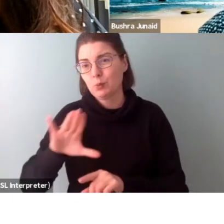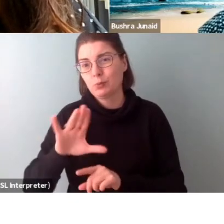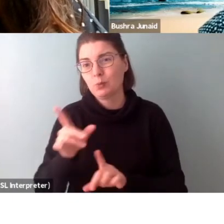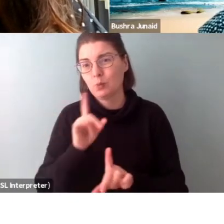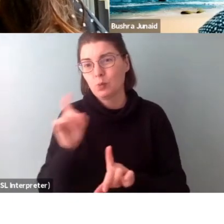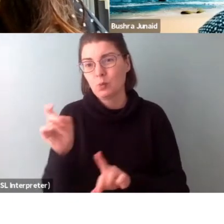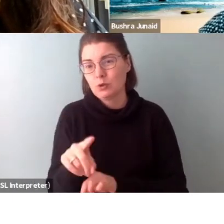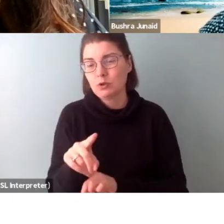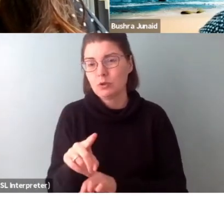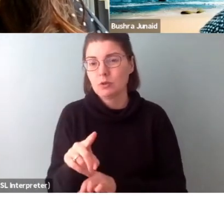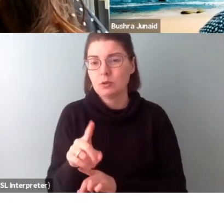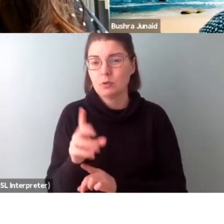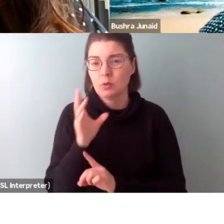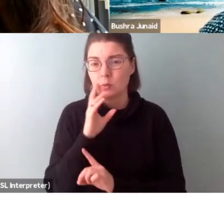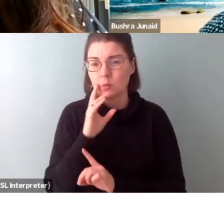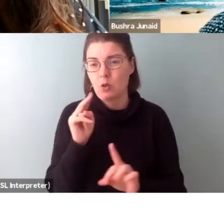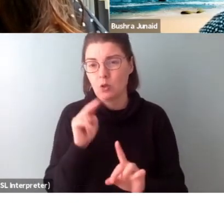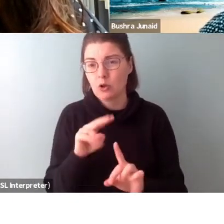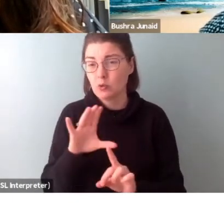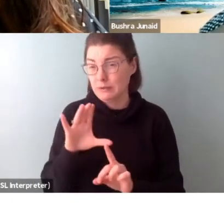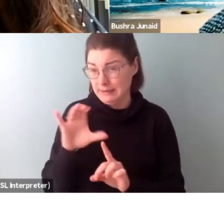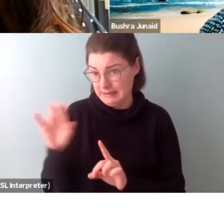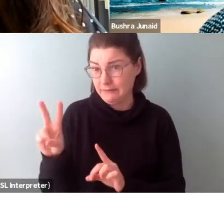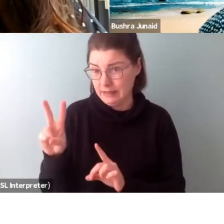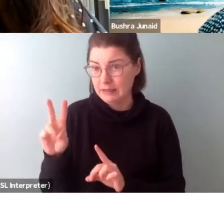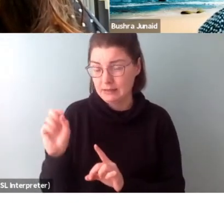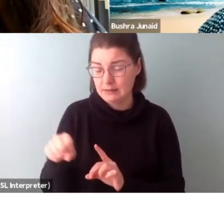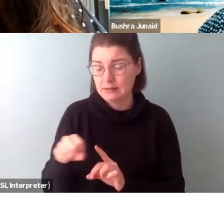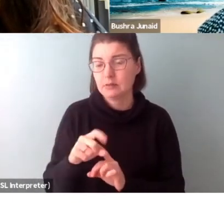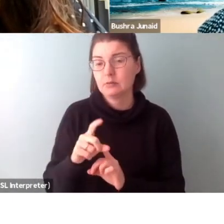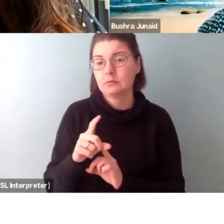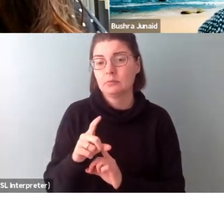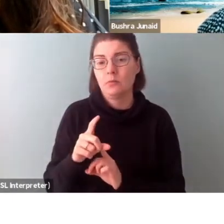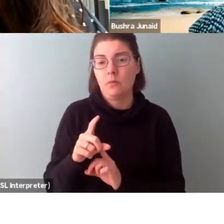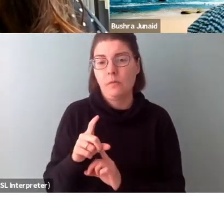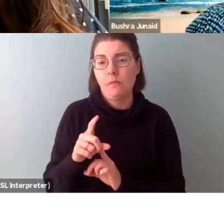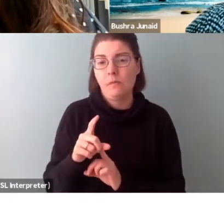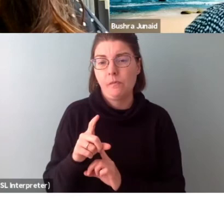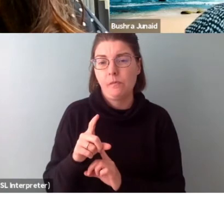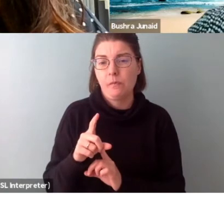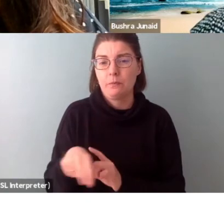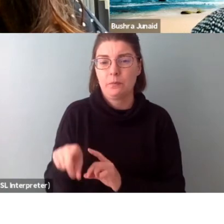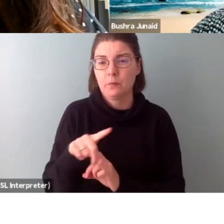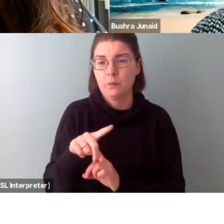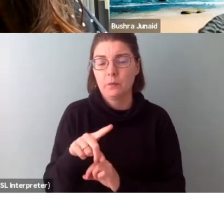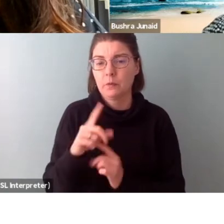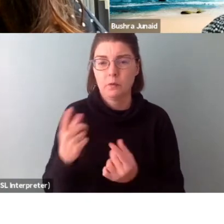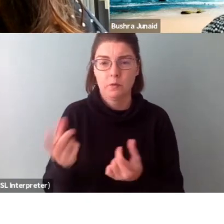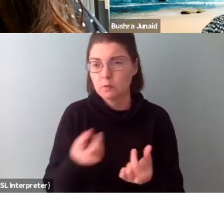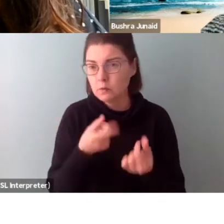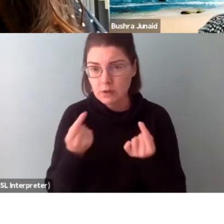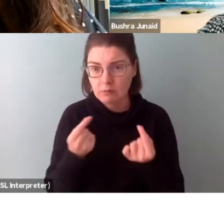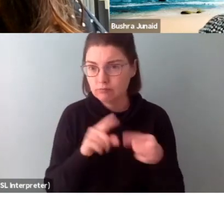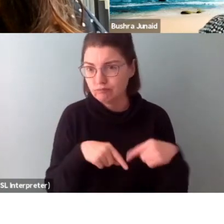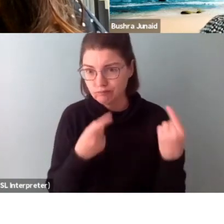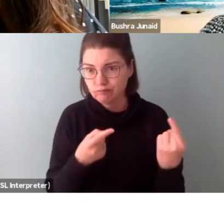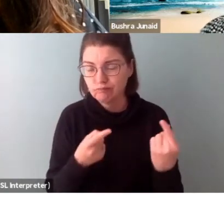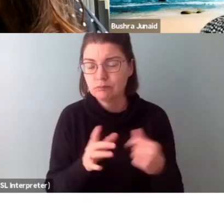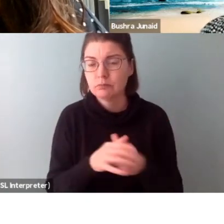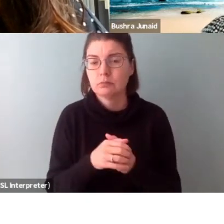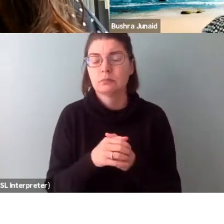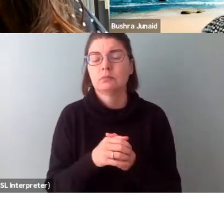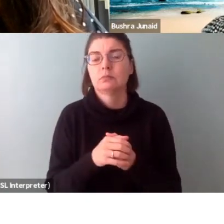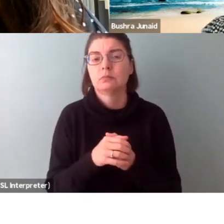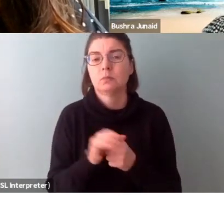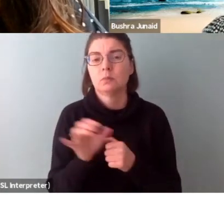We are going to be looking at your CV and what it is that you've that you've done and also looking